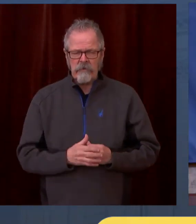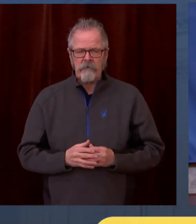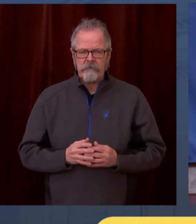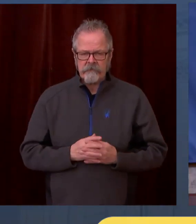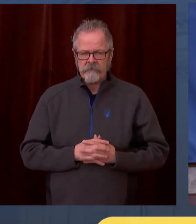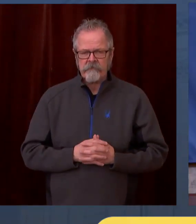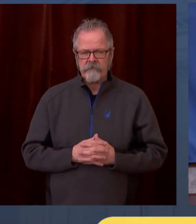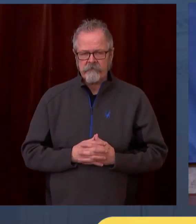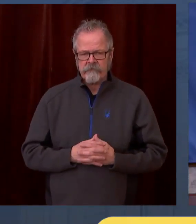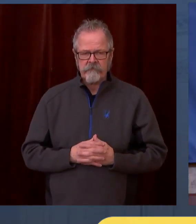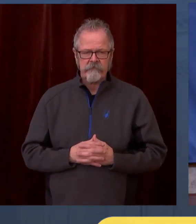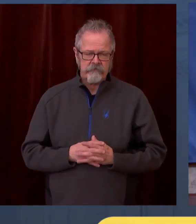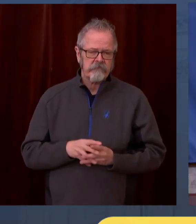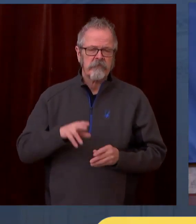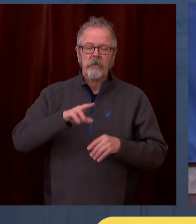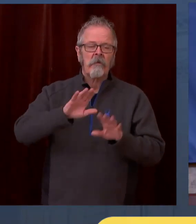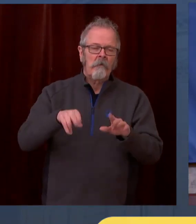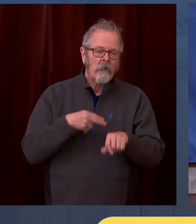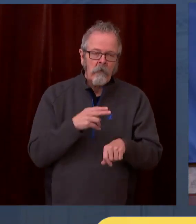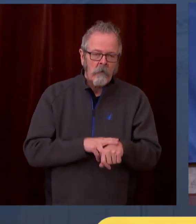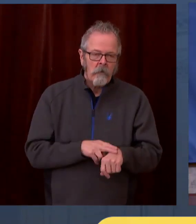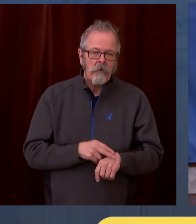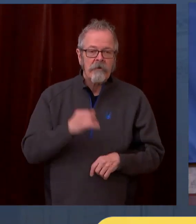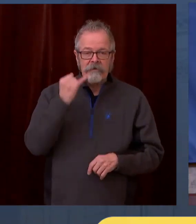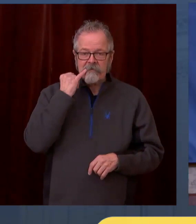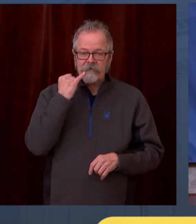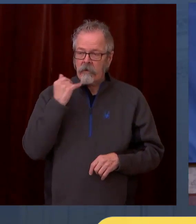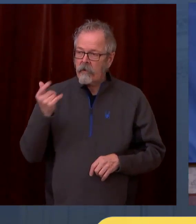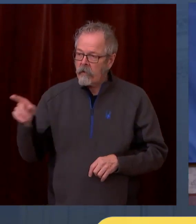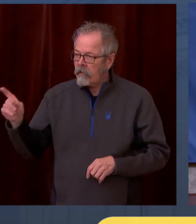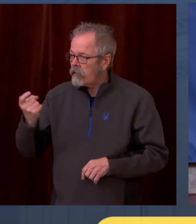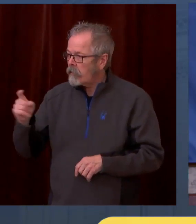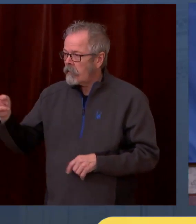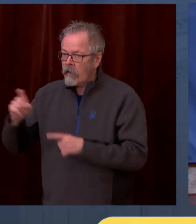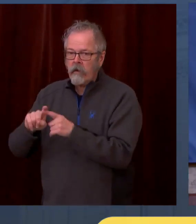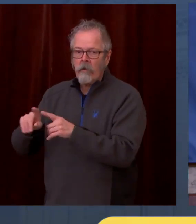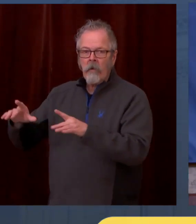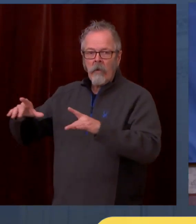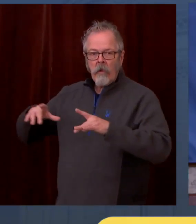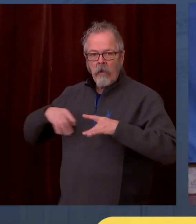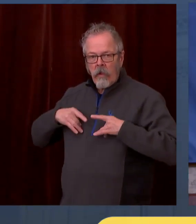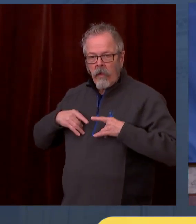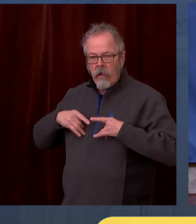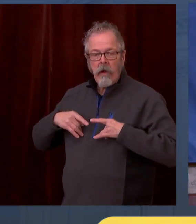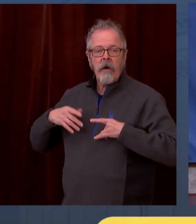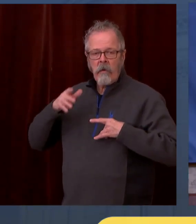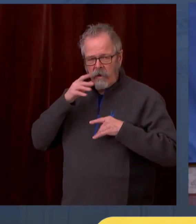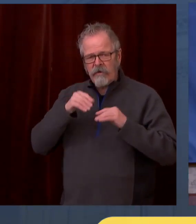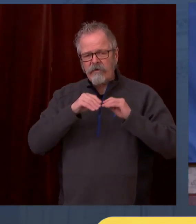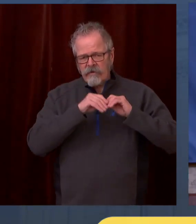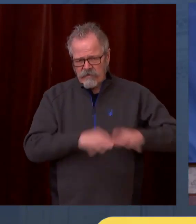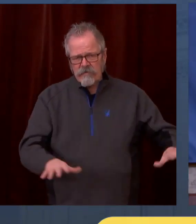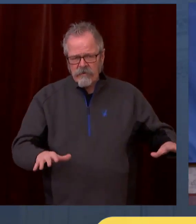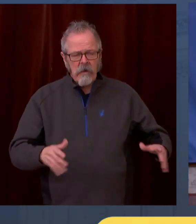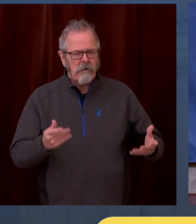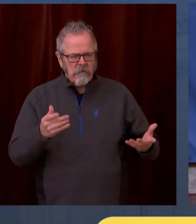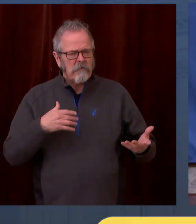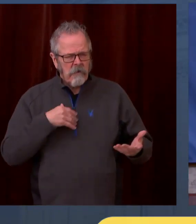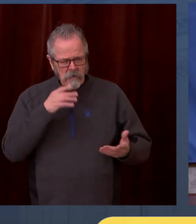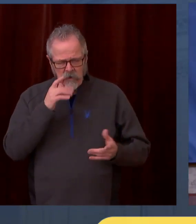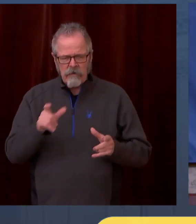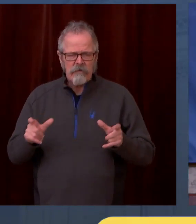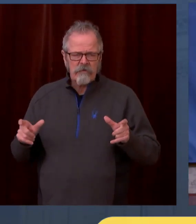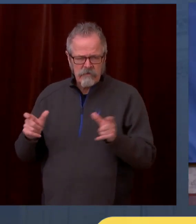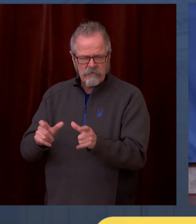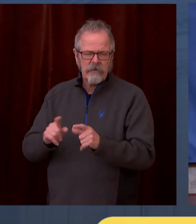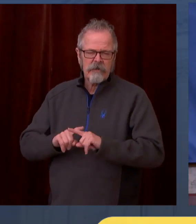Obviously, we also require facilities to adhere to core infection prevention principles that have been placed during the pandemic and we know